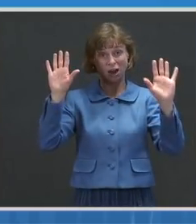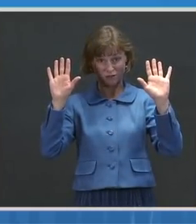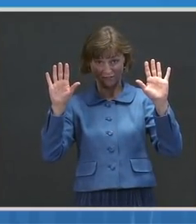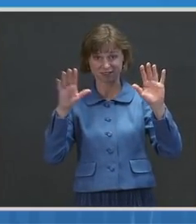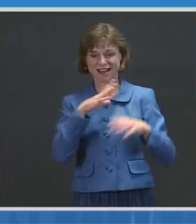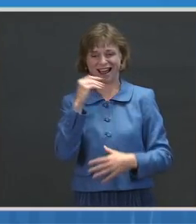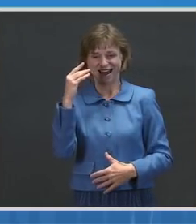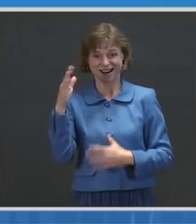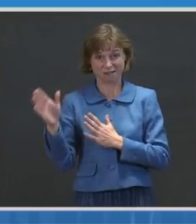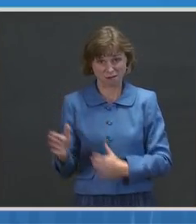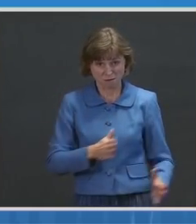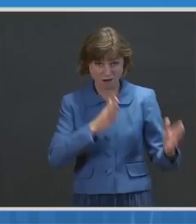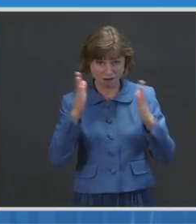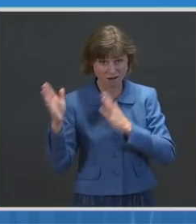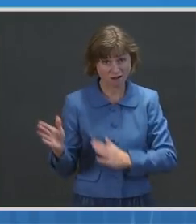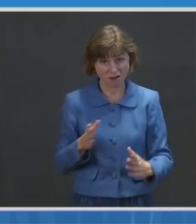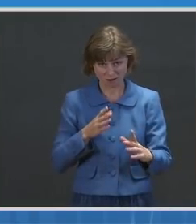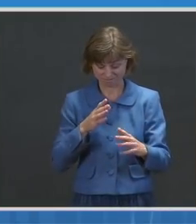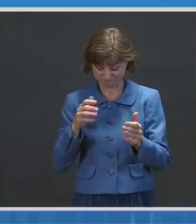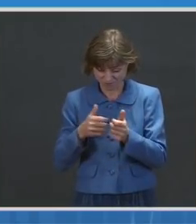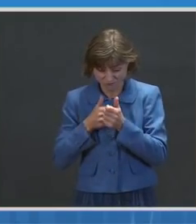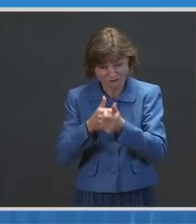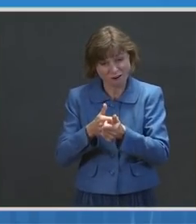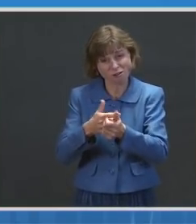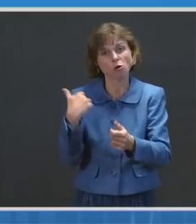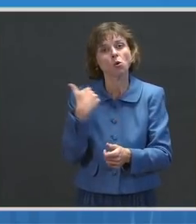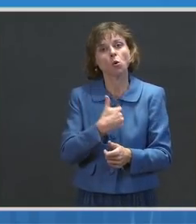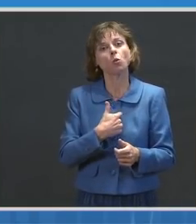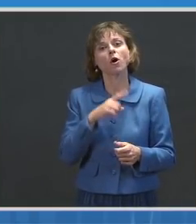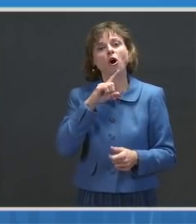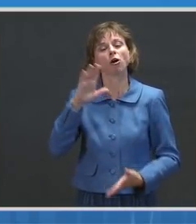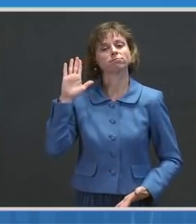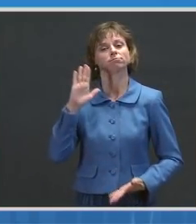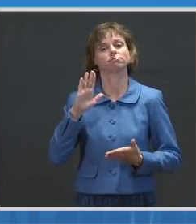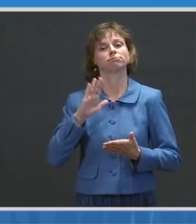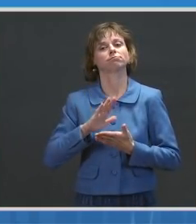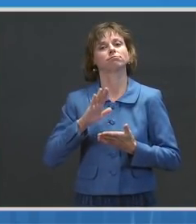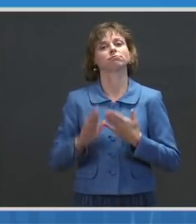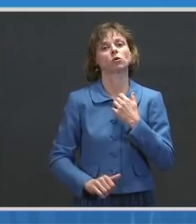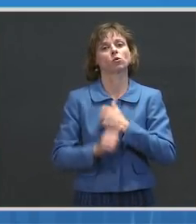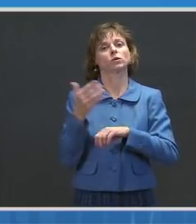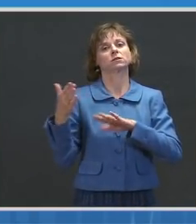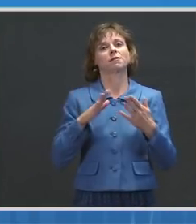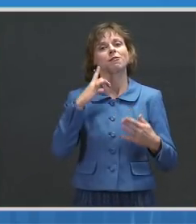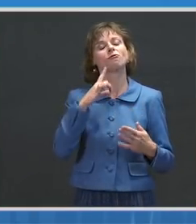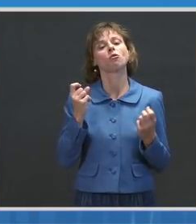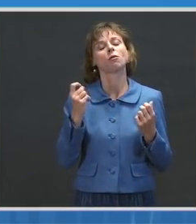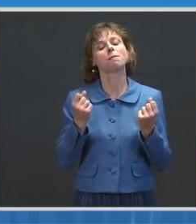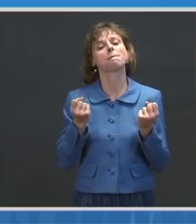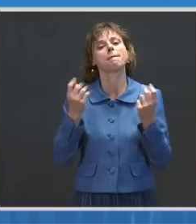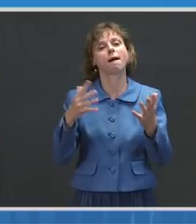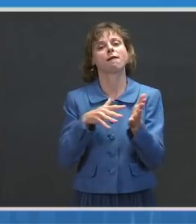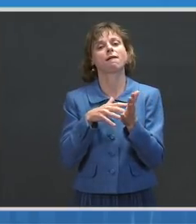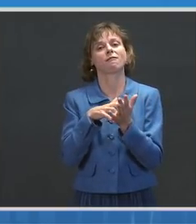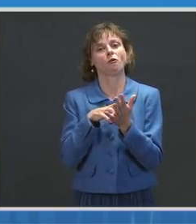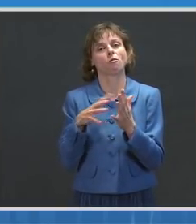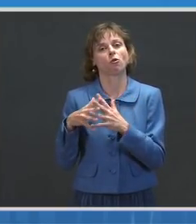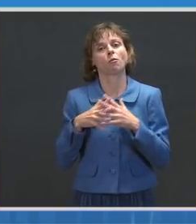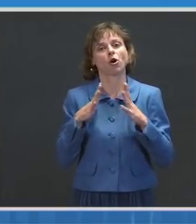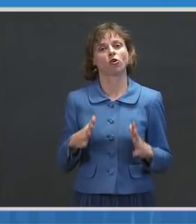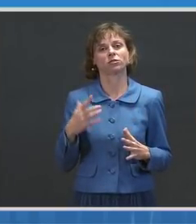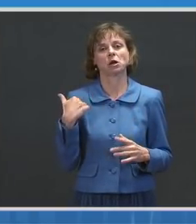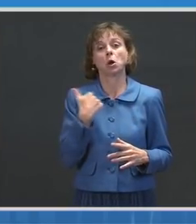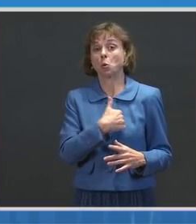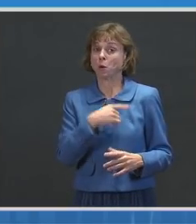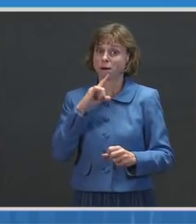many of our most vulnerable Americans, the risk of death is being reduced, and we are committed to leaving no stone unturned.